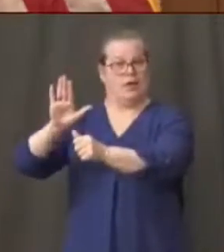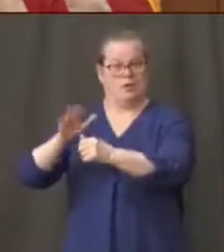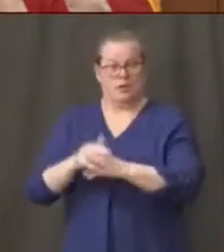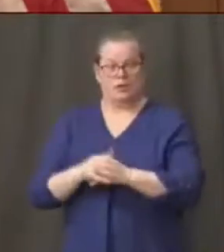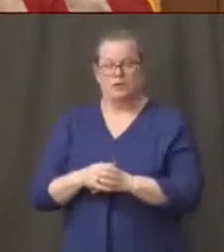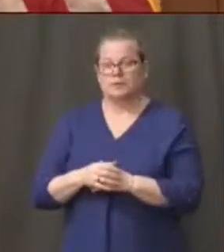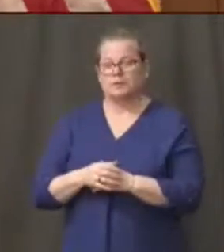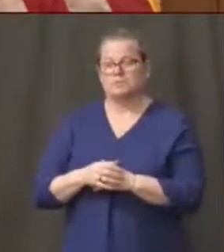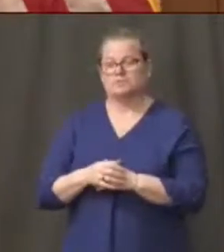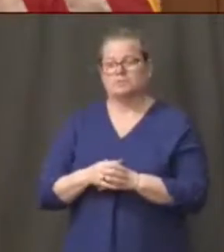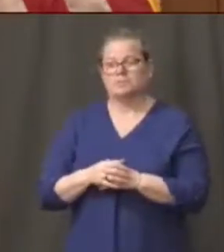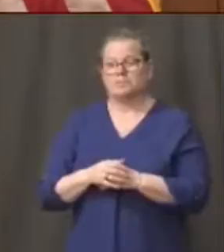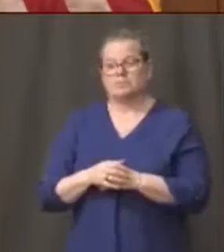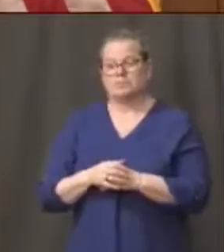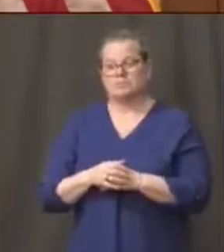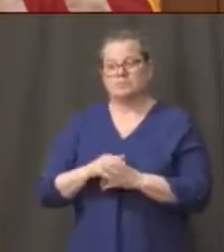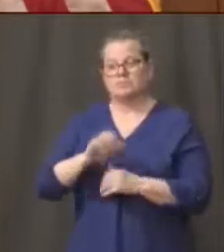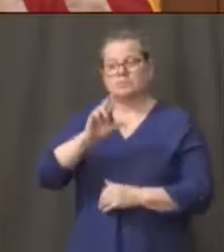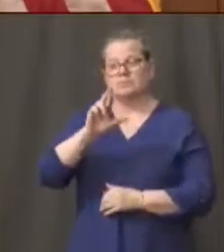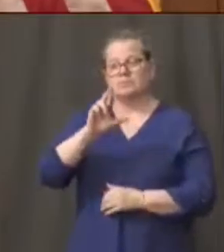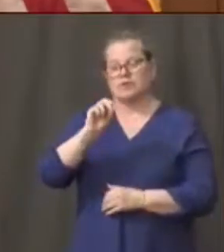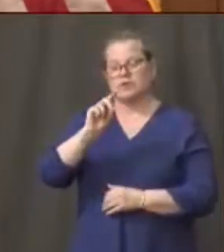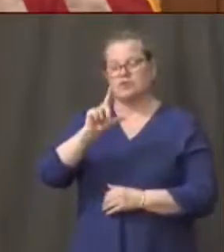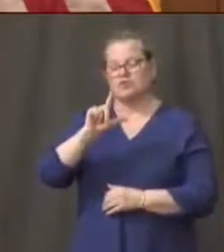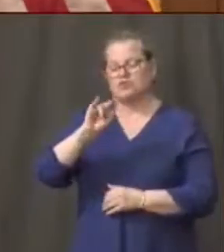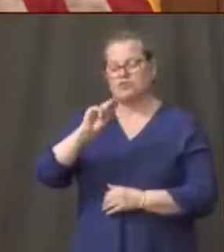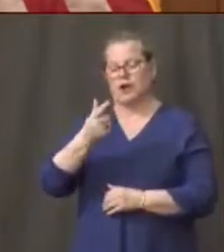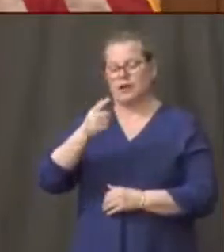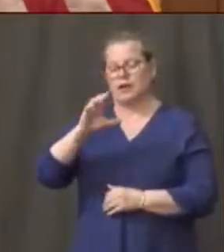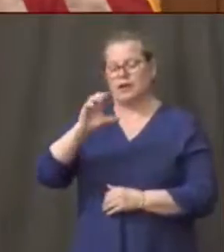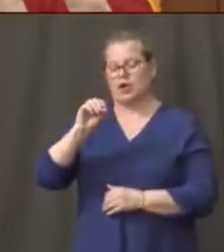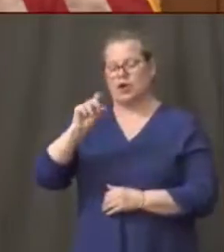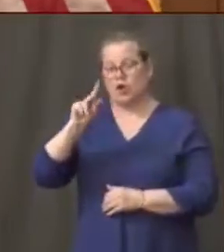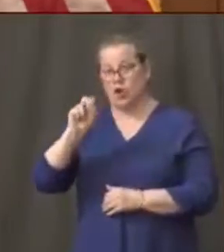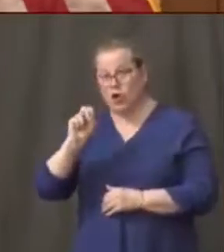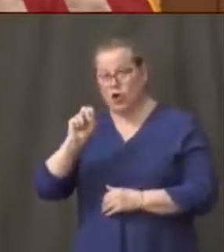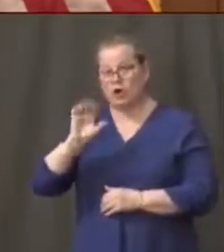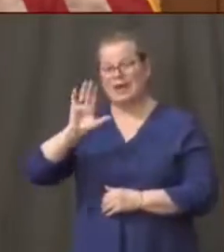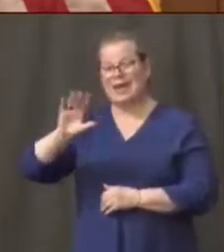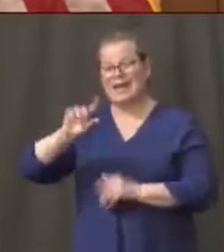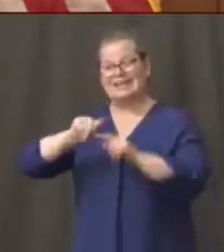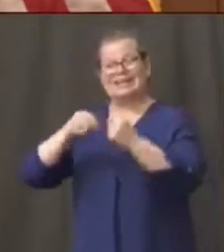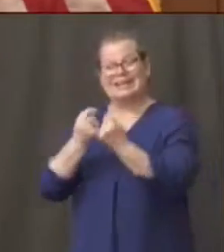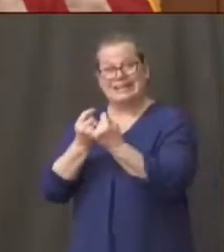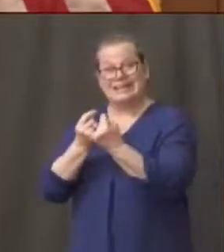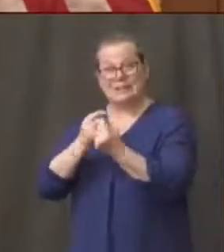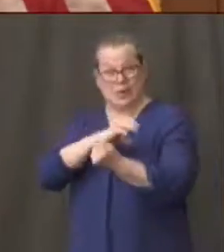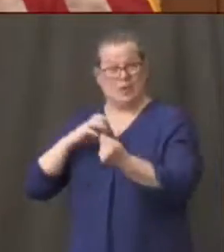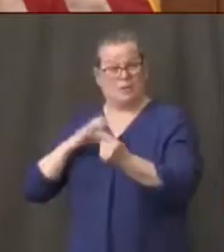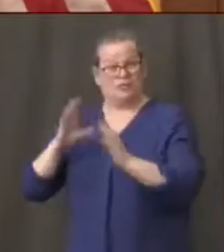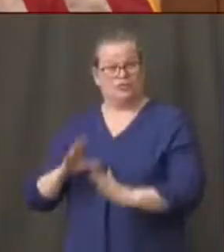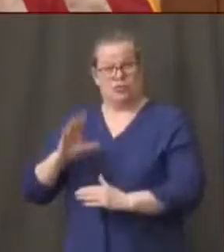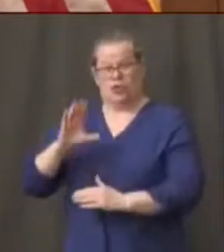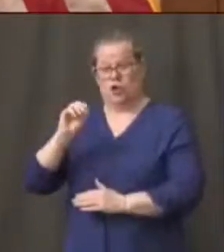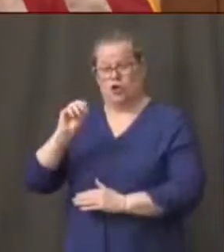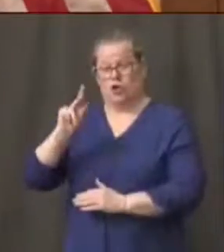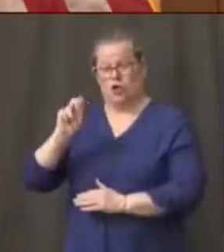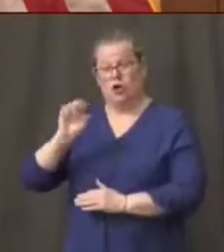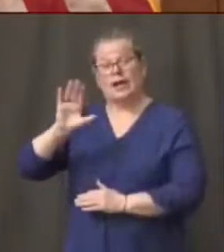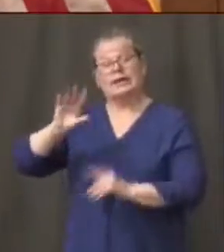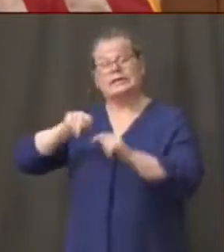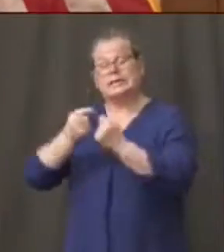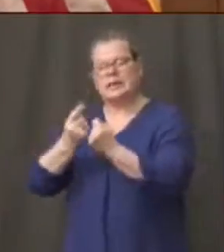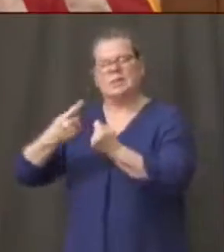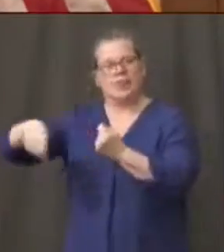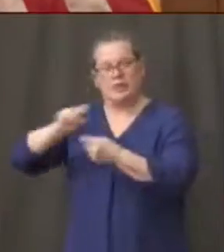cook and his team this is an issue that they work on 24 7 and as the governor mentioned earlier they have